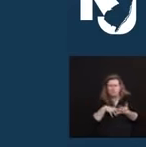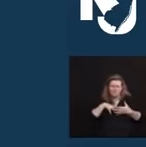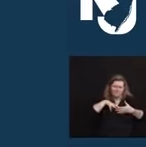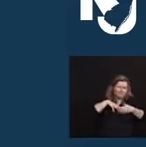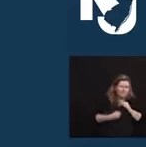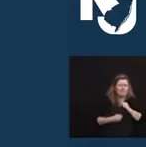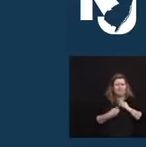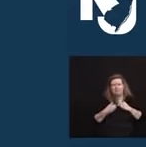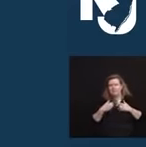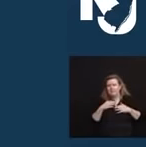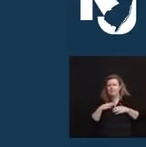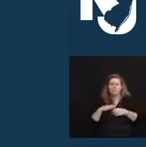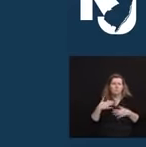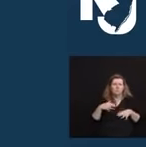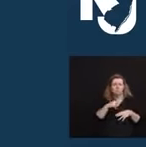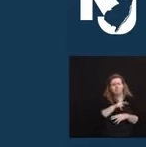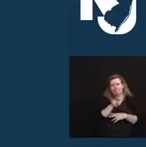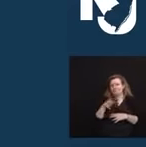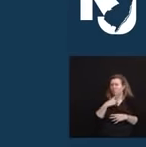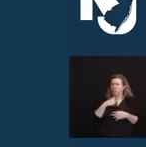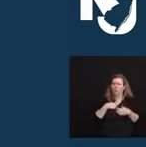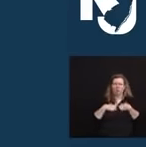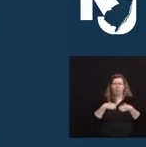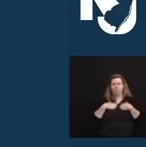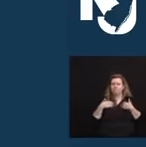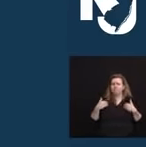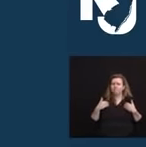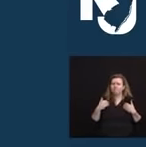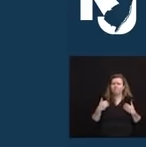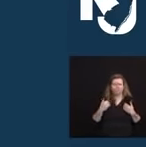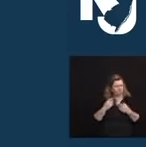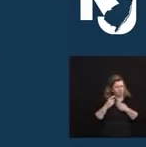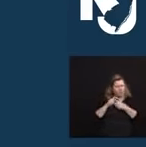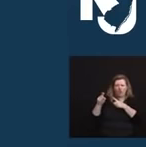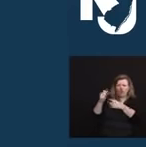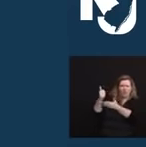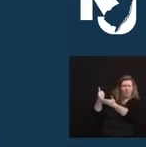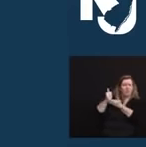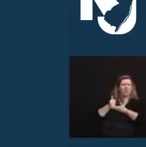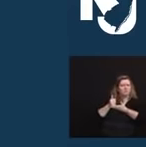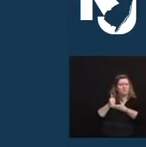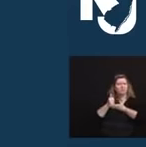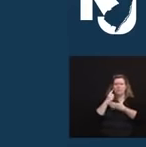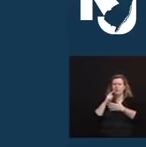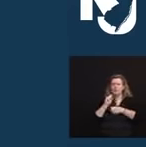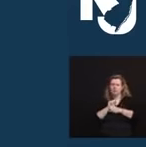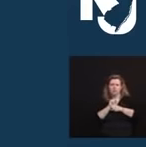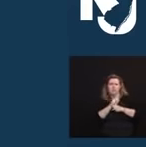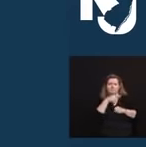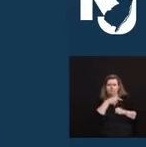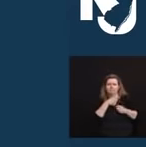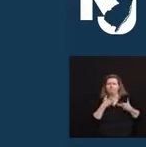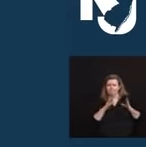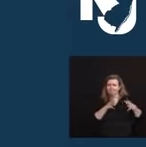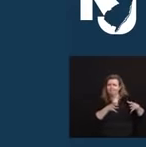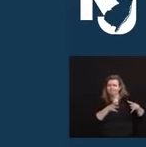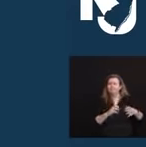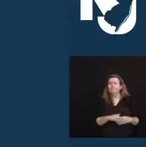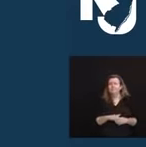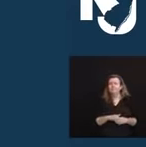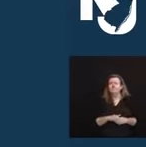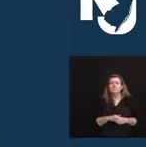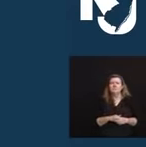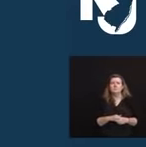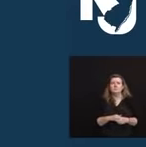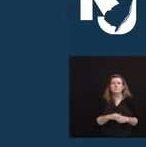sure that they have a safe place to talk about their experiences, their anxieties, and trauma. From the very start of this